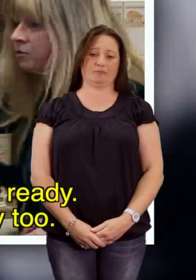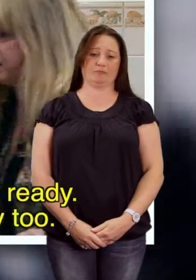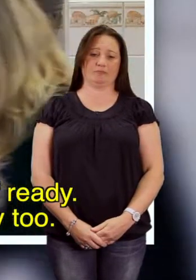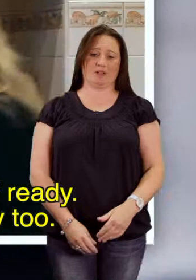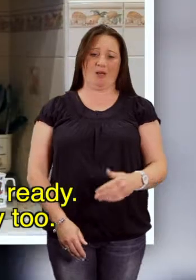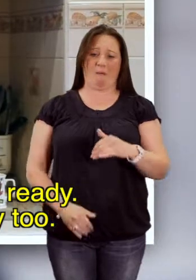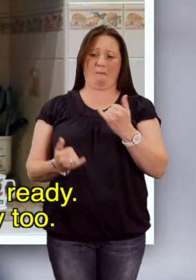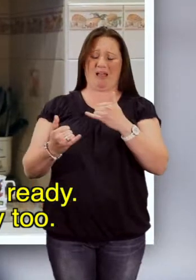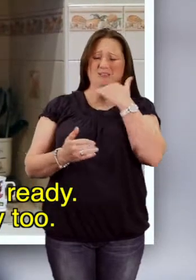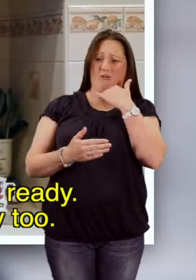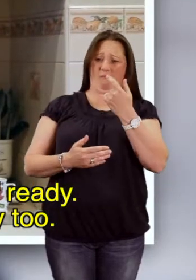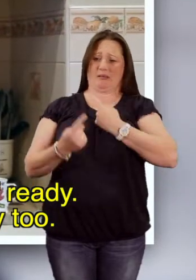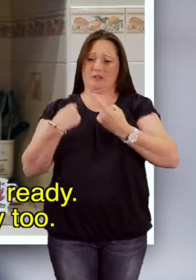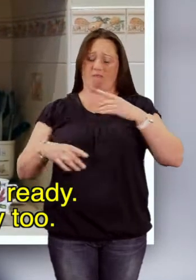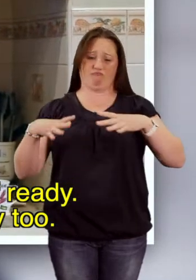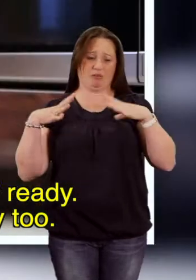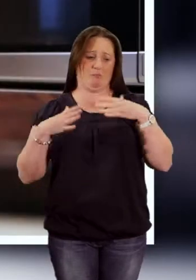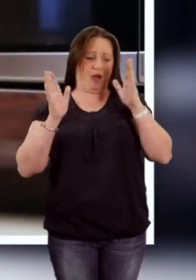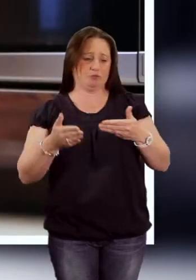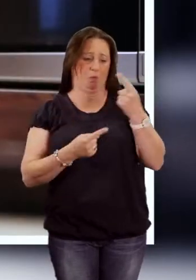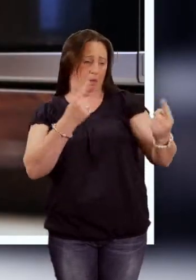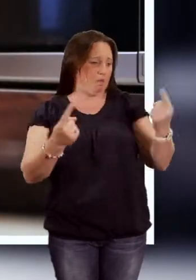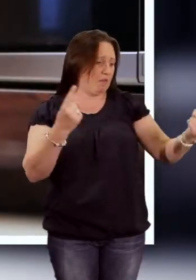It's bad enough getting myself ready without getting you all ready too.